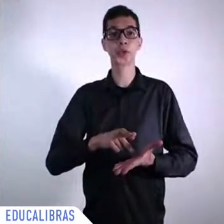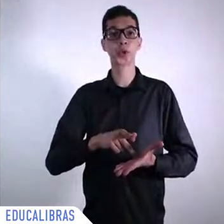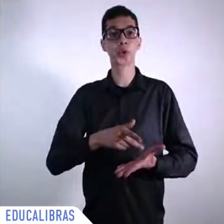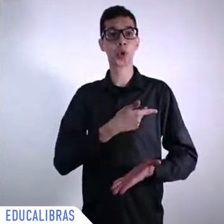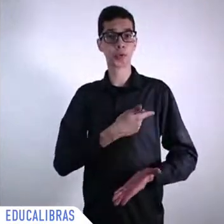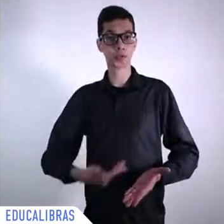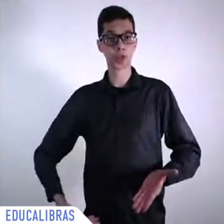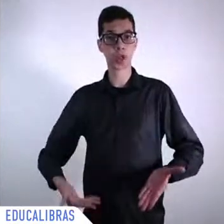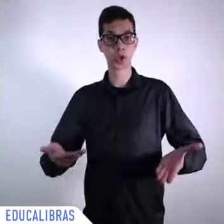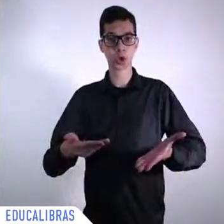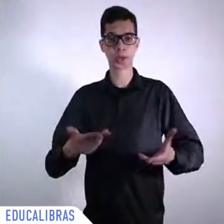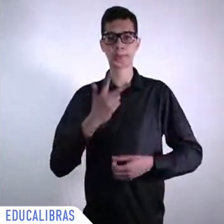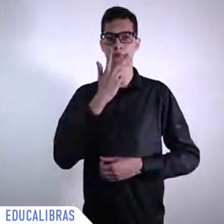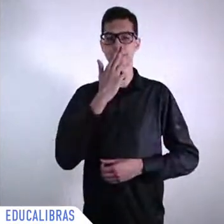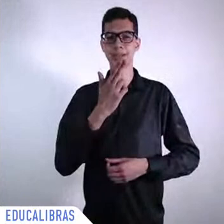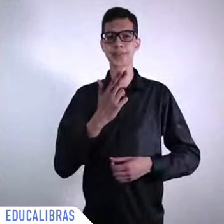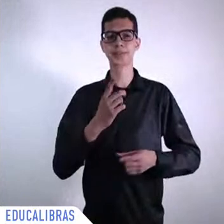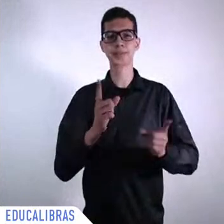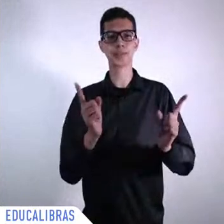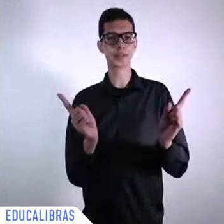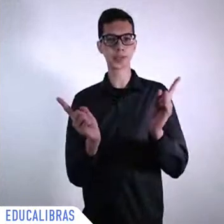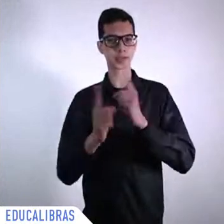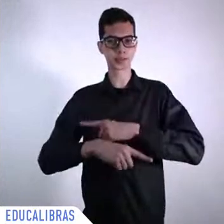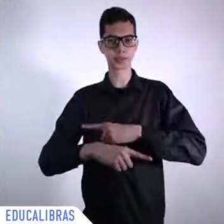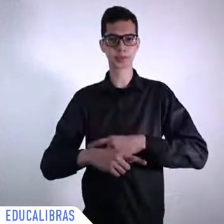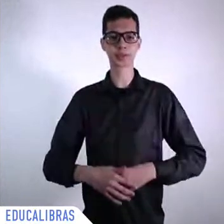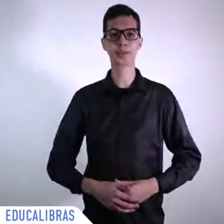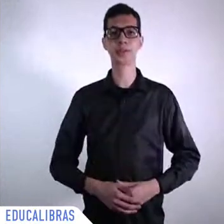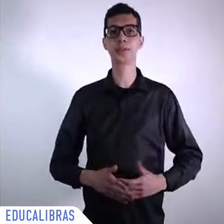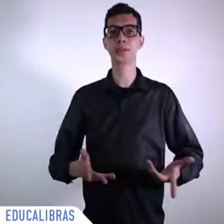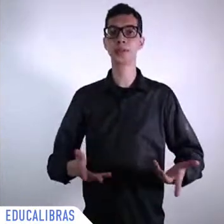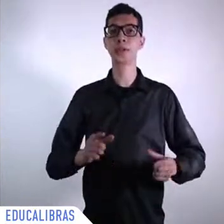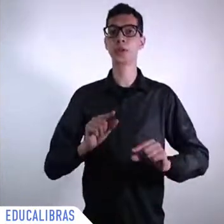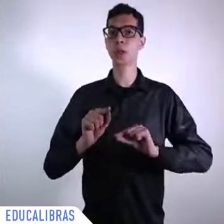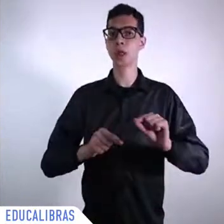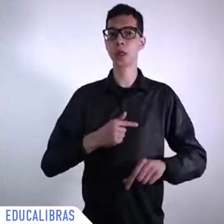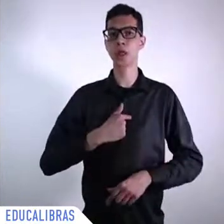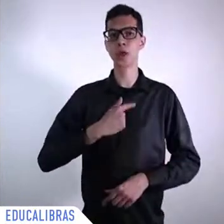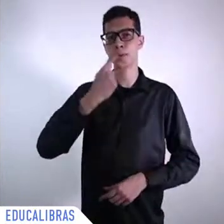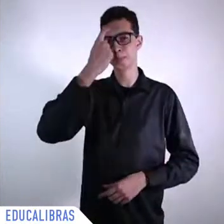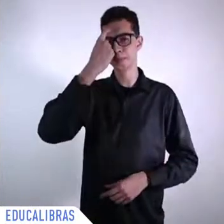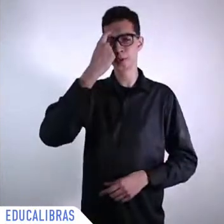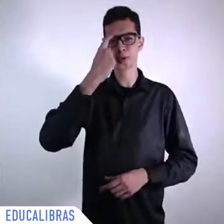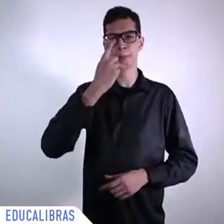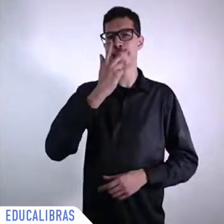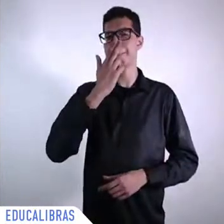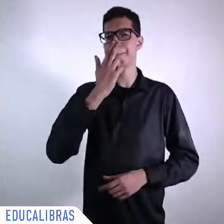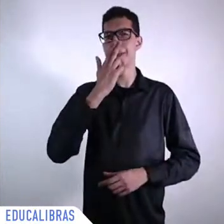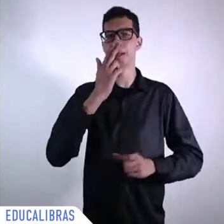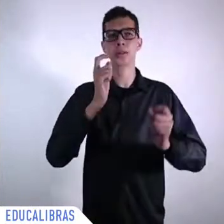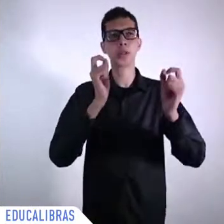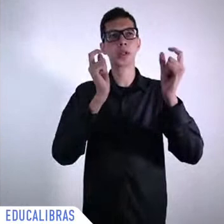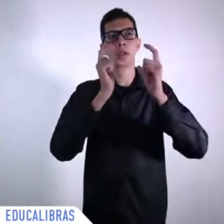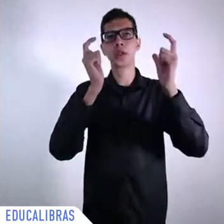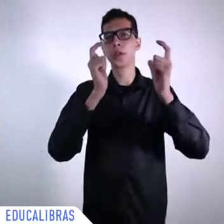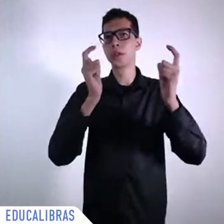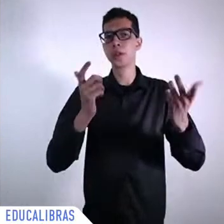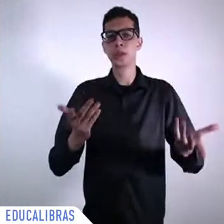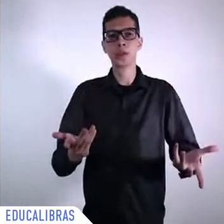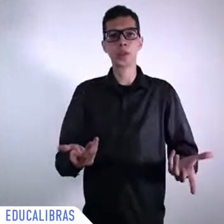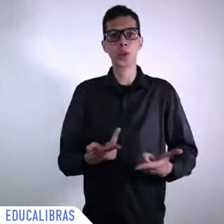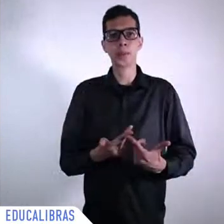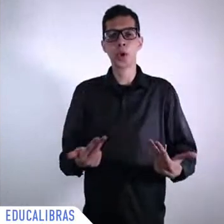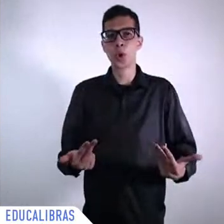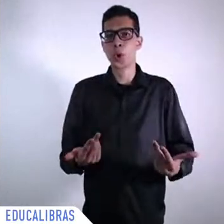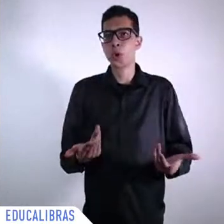it's a kind of a nightmare and the one thing that the only thing positive that you can say about a nightmare is that when